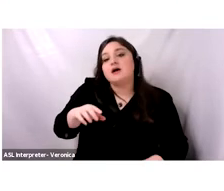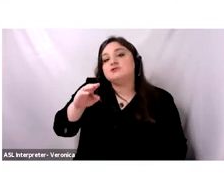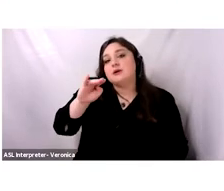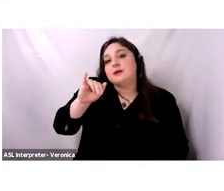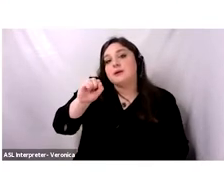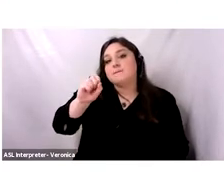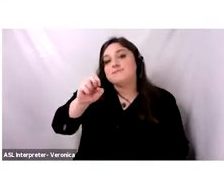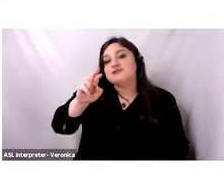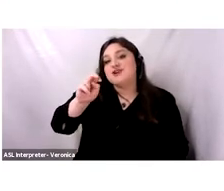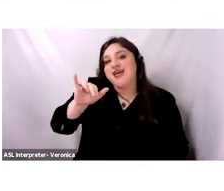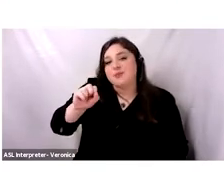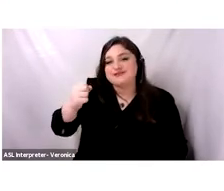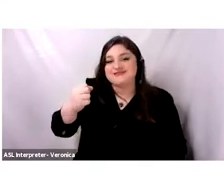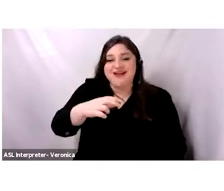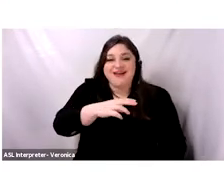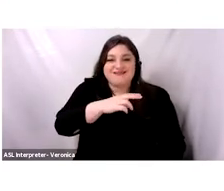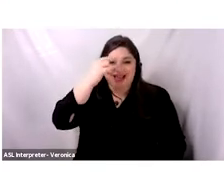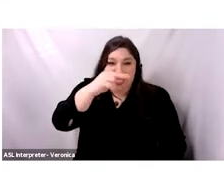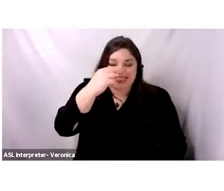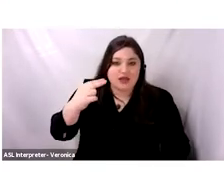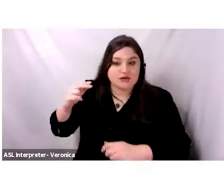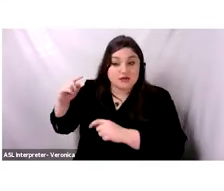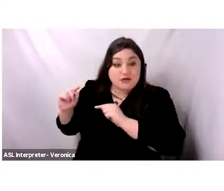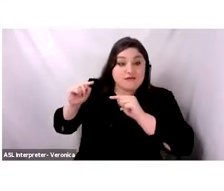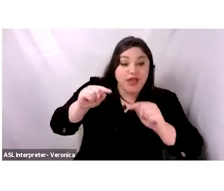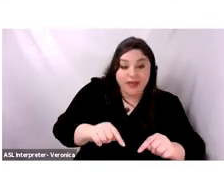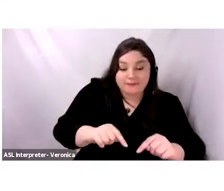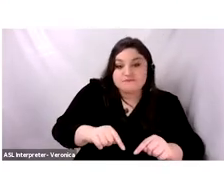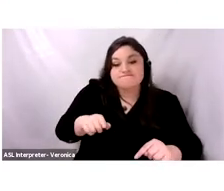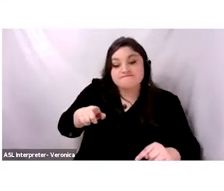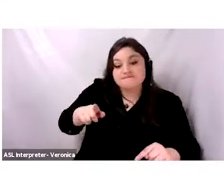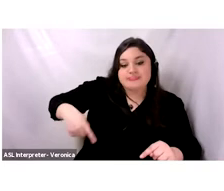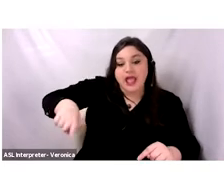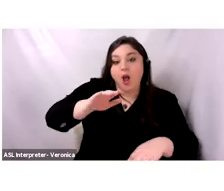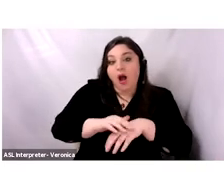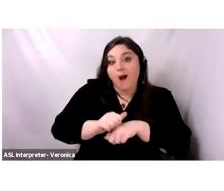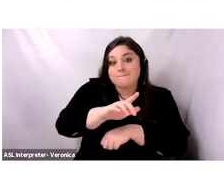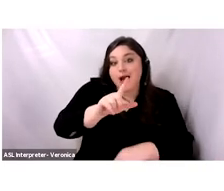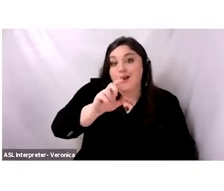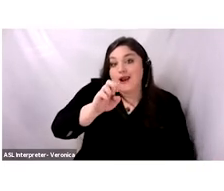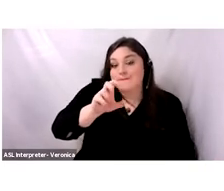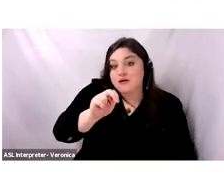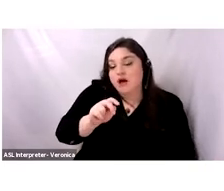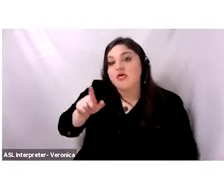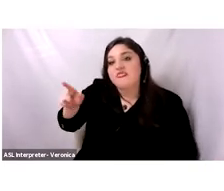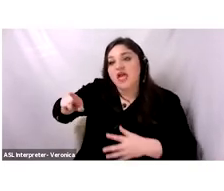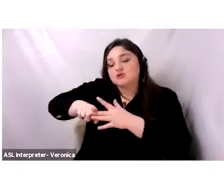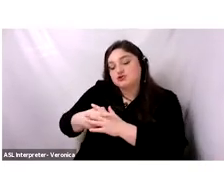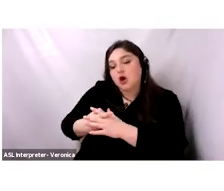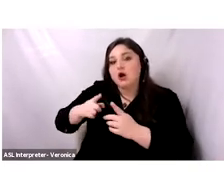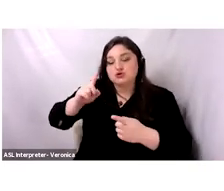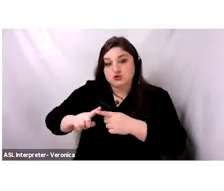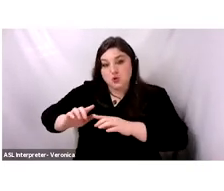Catholic missionaries, the peasants of Mount Lebanon started, were pushed by the economic context to